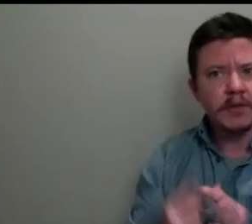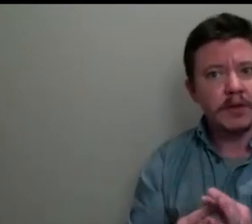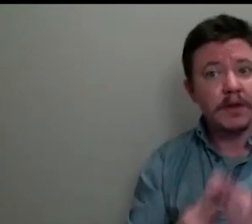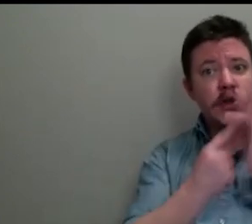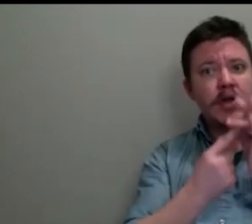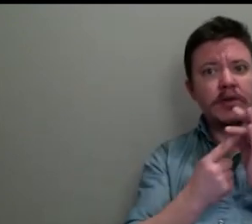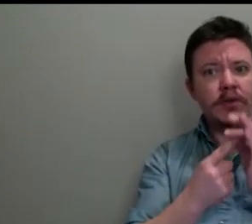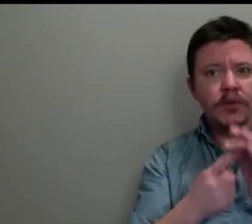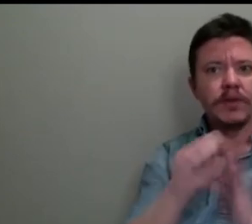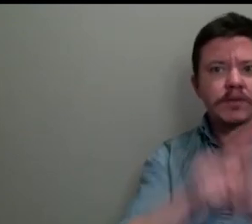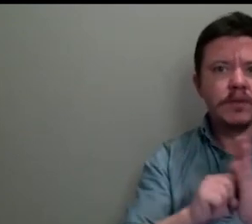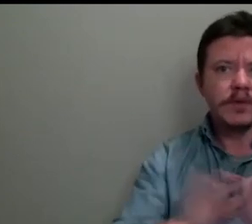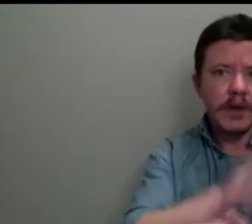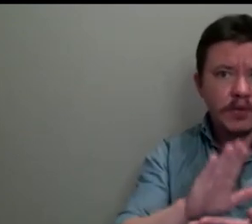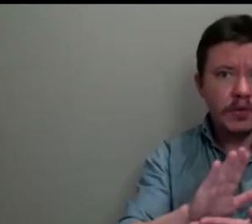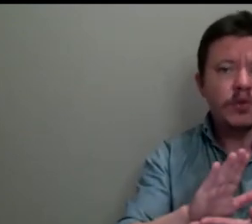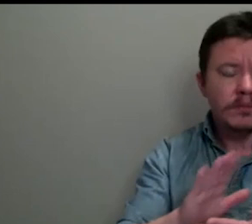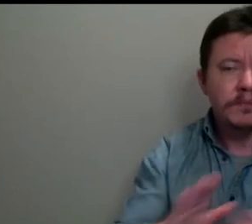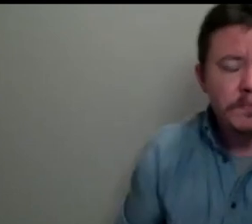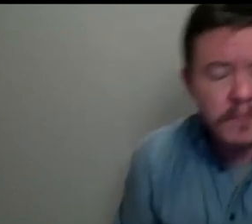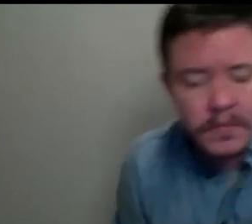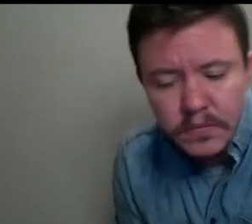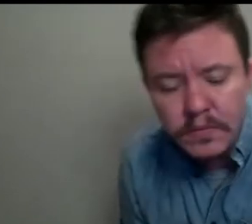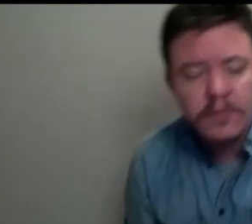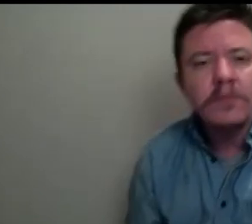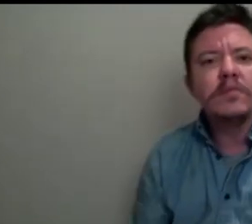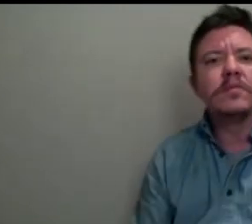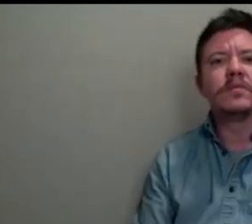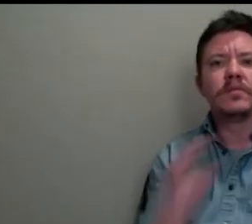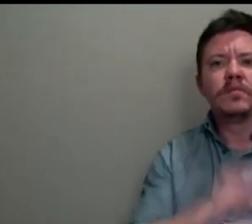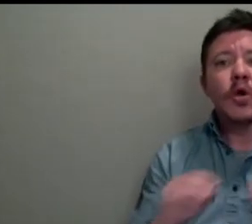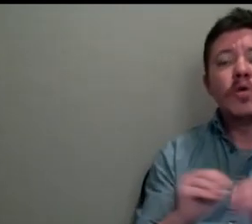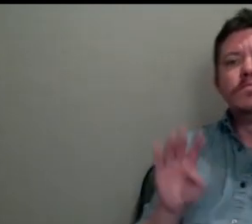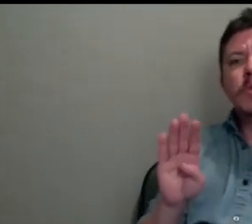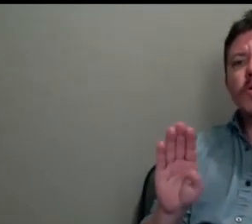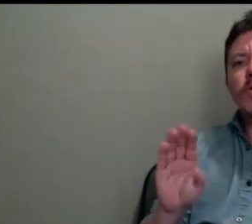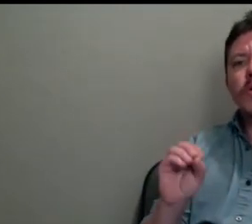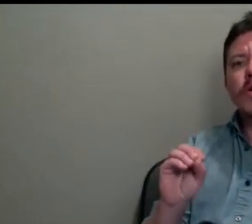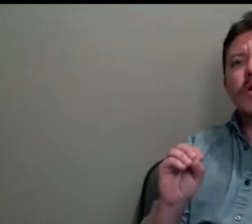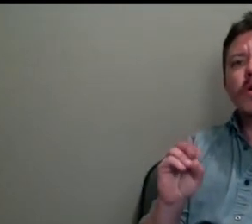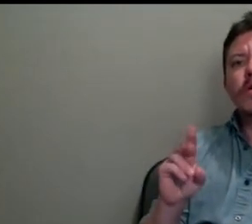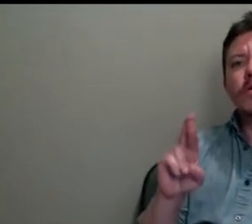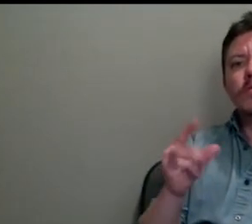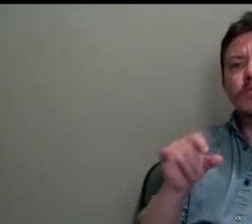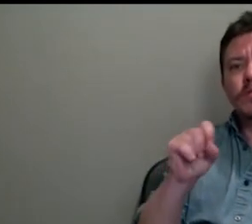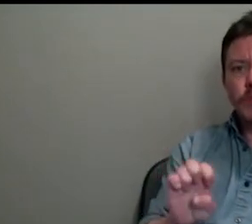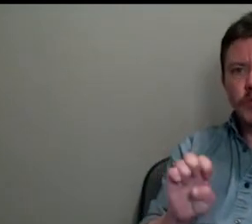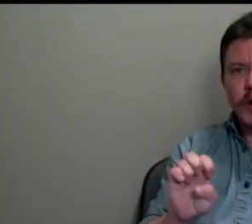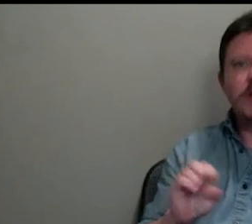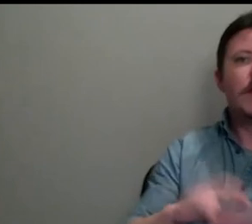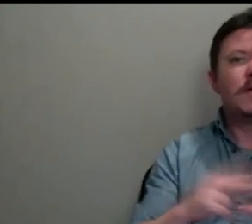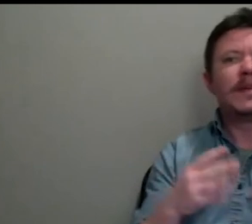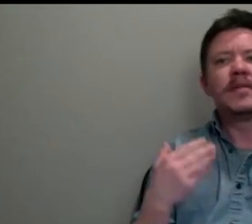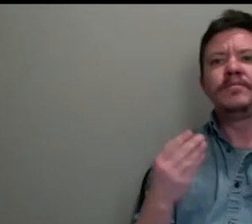school, the Licee Grandorse, were rather more bourgeois than he was and therefore had more servants in the house, etc.,